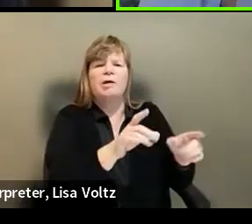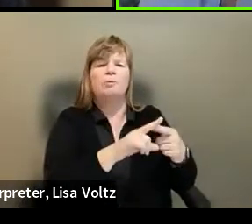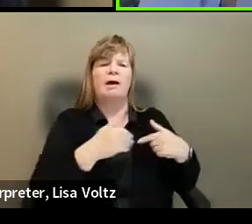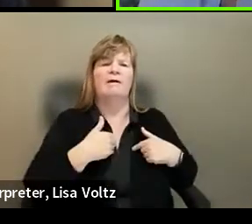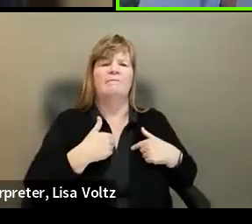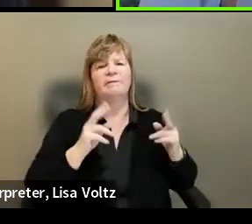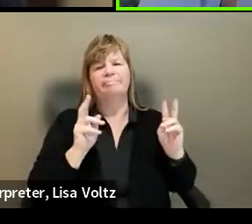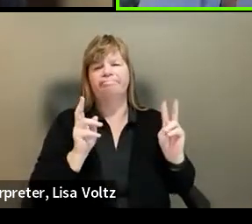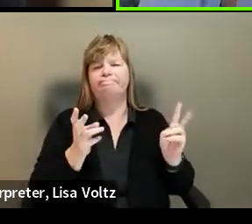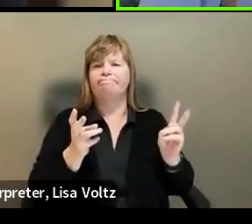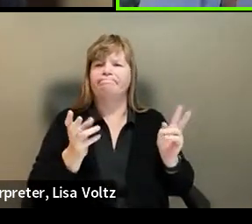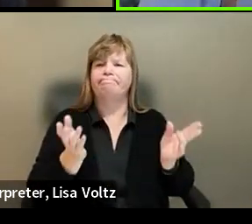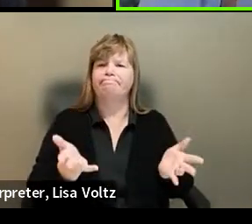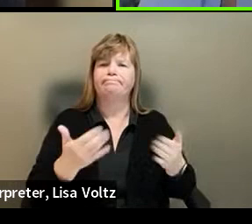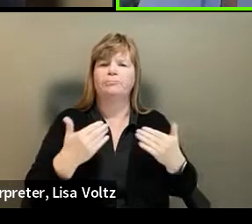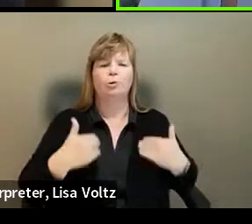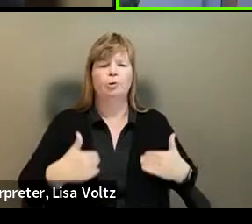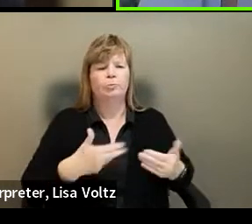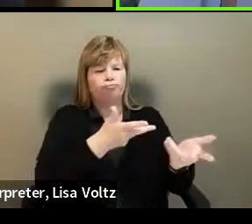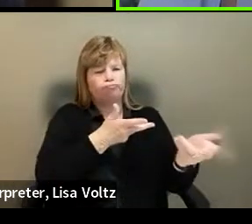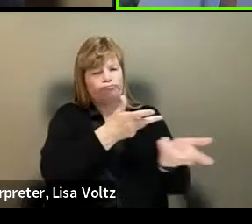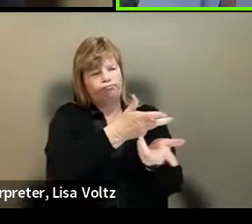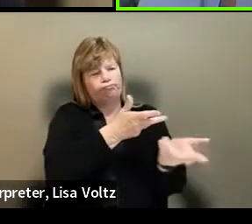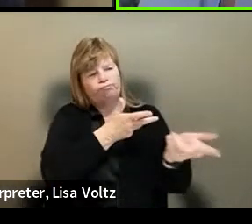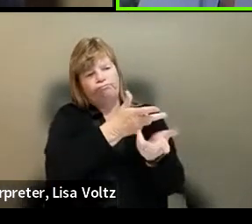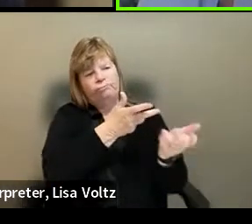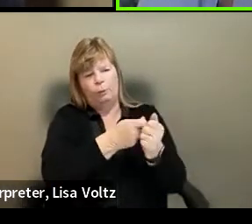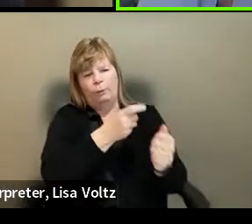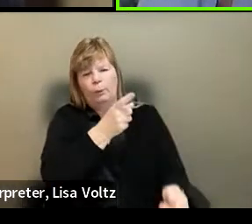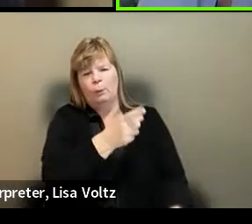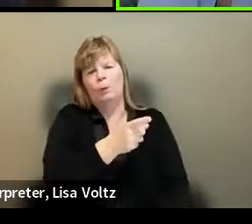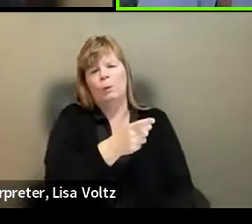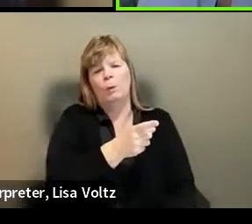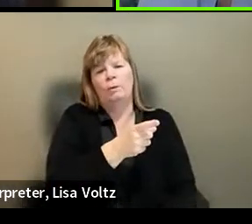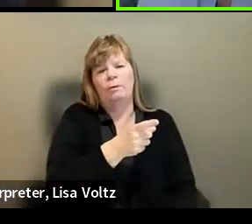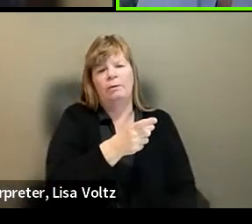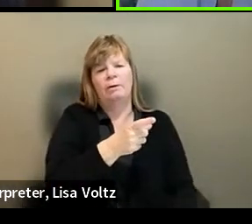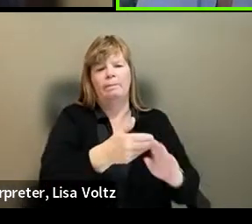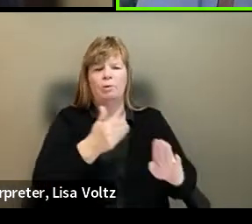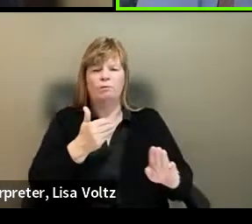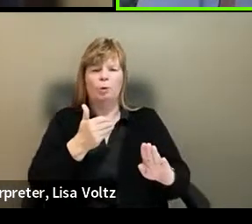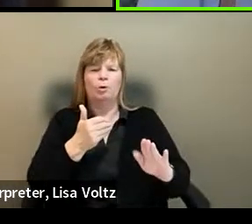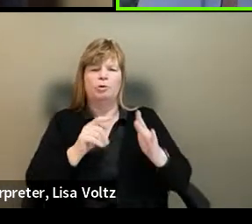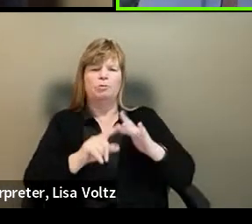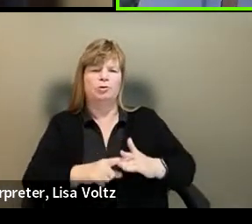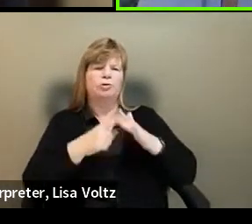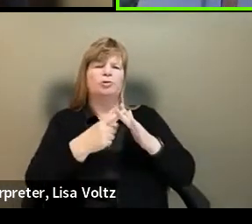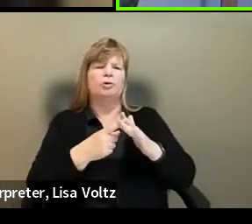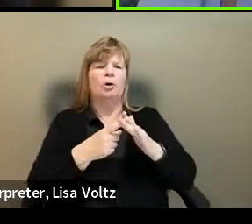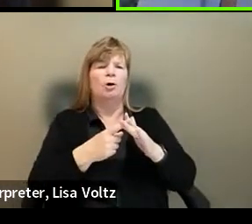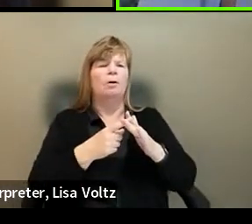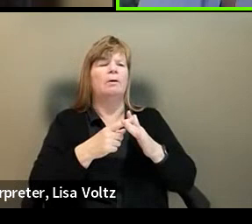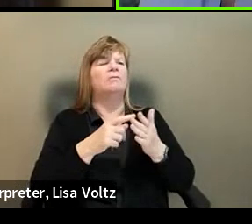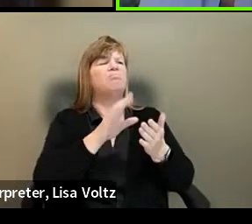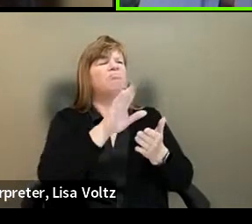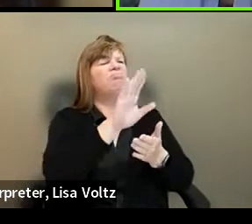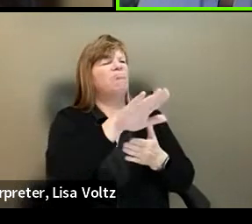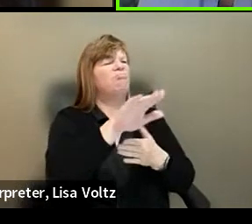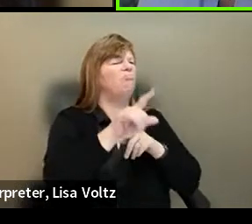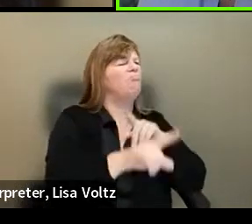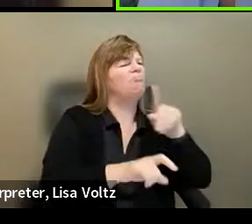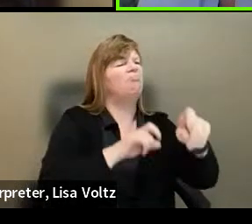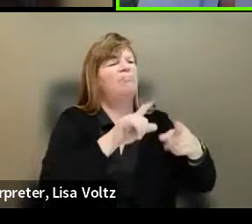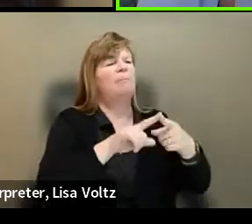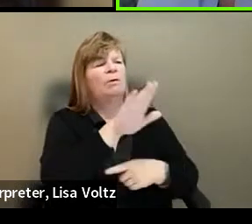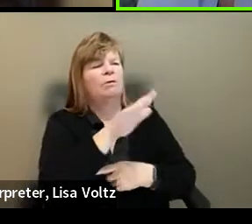um, interaction with you before you dig into the criminal history. Is this a